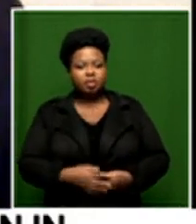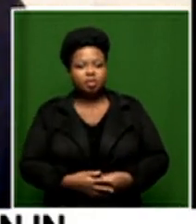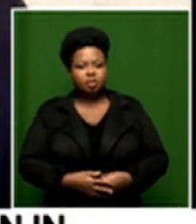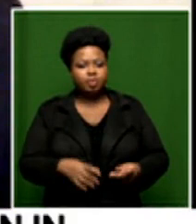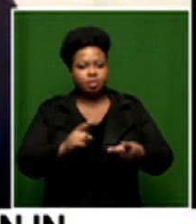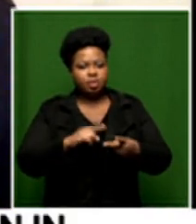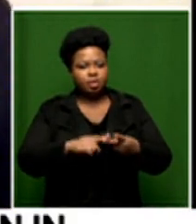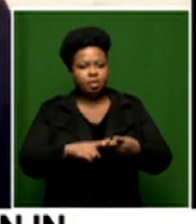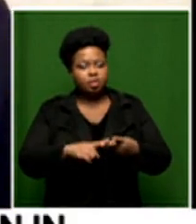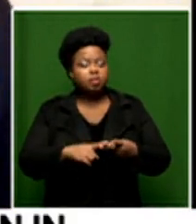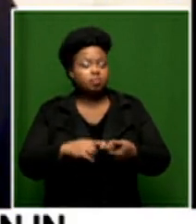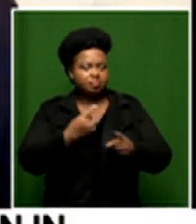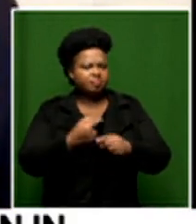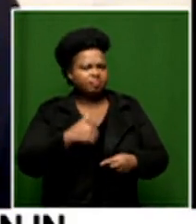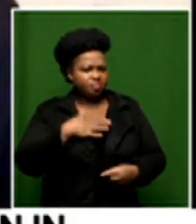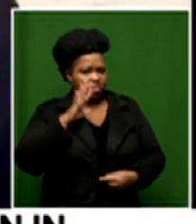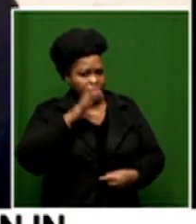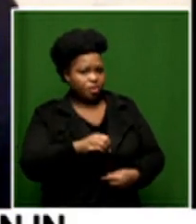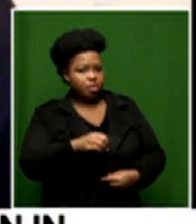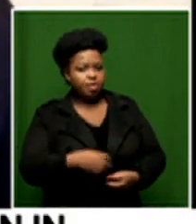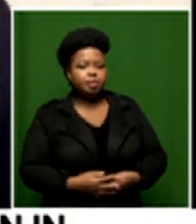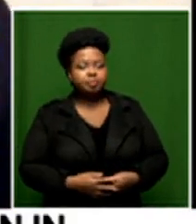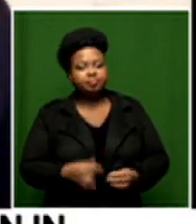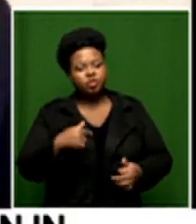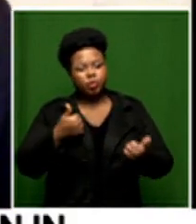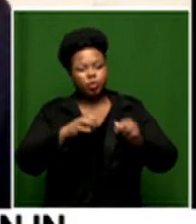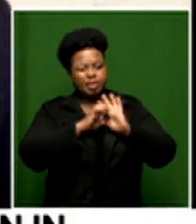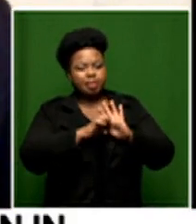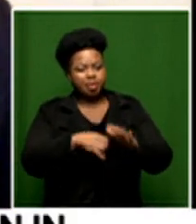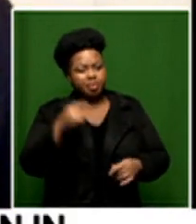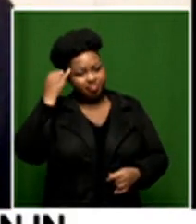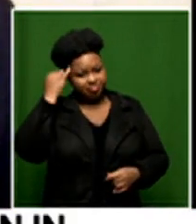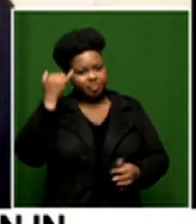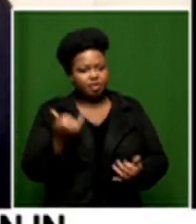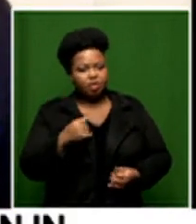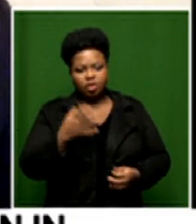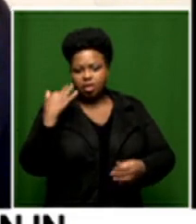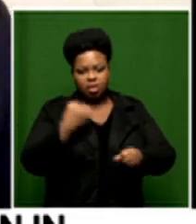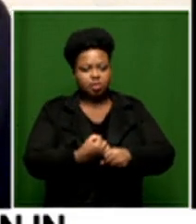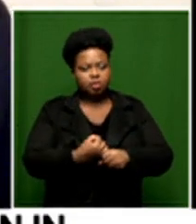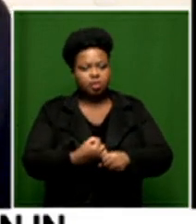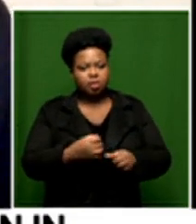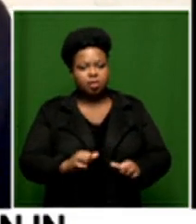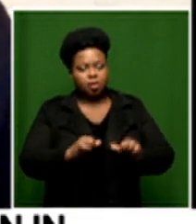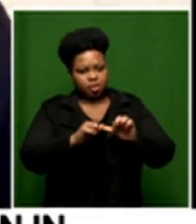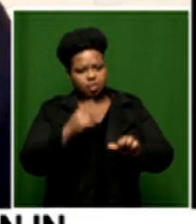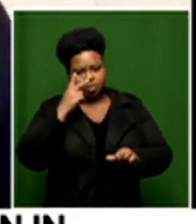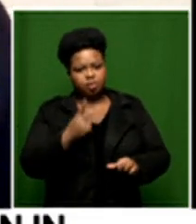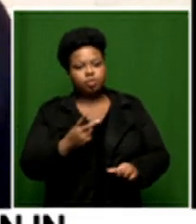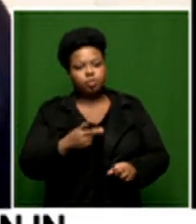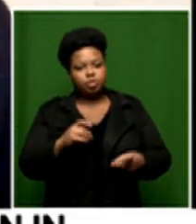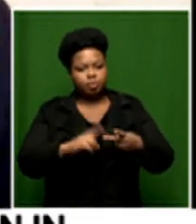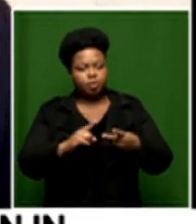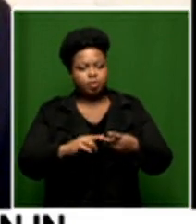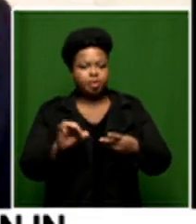look at last year you gave that such a great example it just popped into my head i mean i looked at last year and the advent of a pandemic and